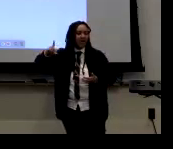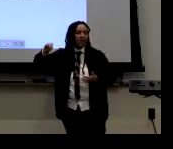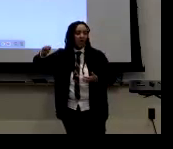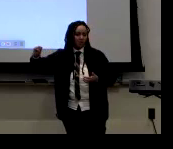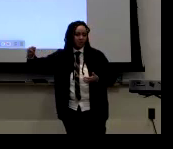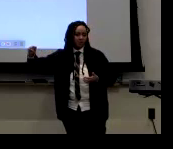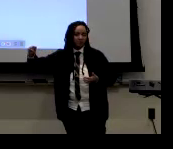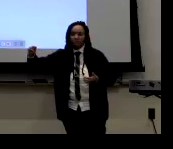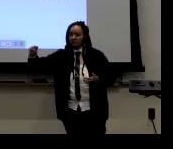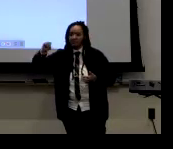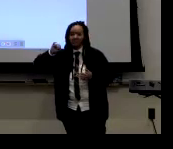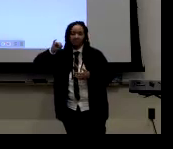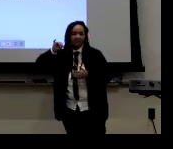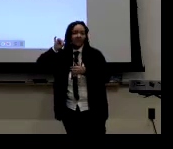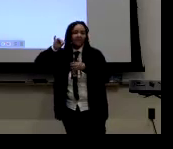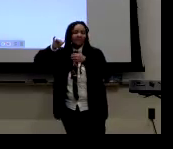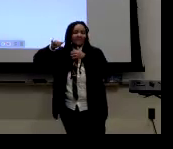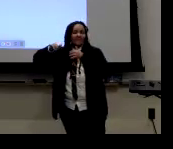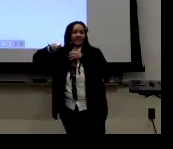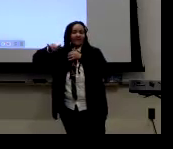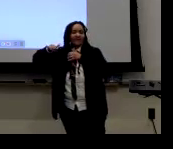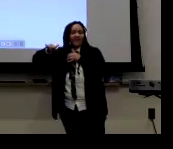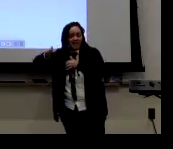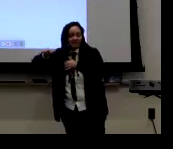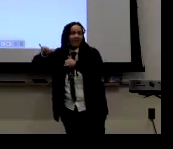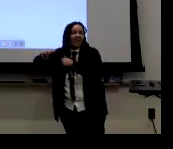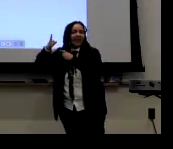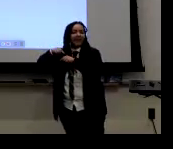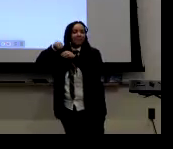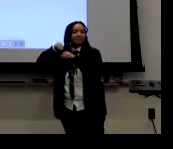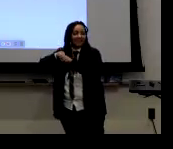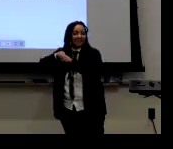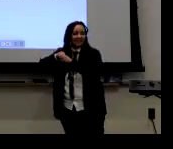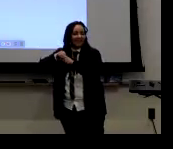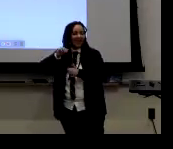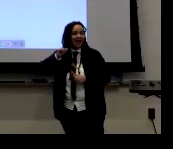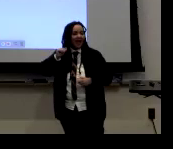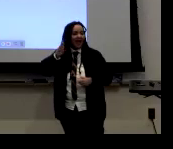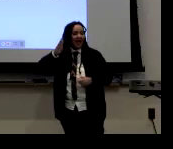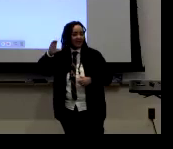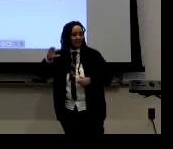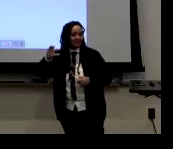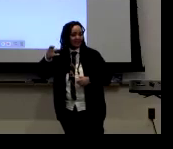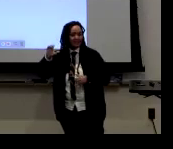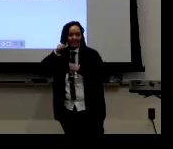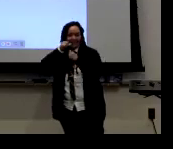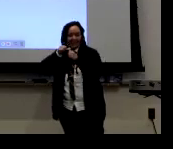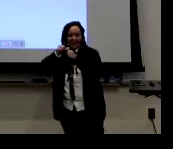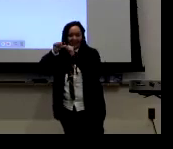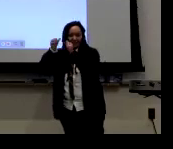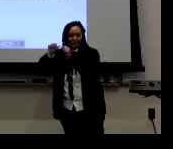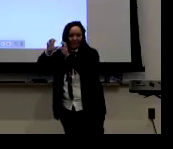You have to have a photo to show. They do have ASL glosses, which is ASL written in English.